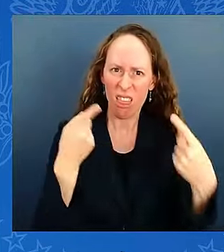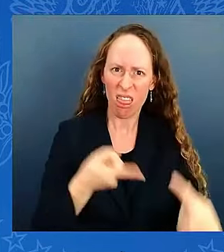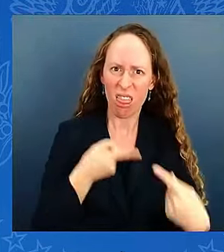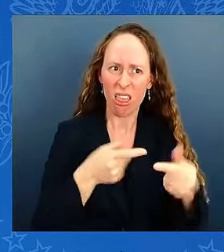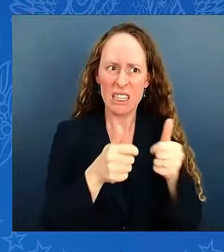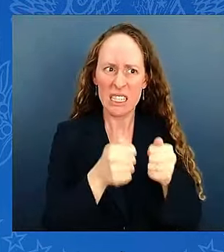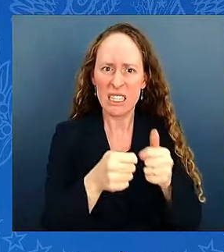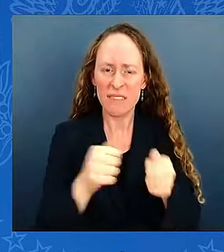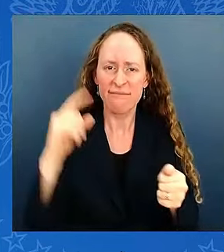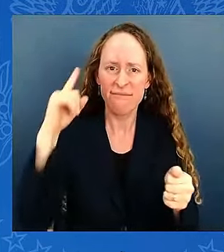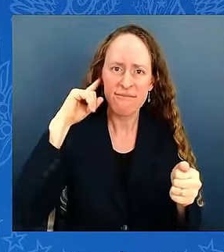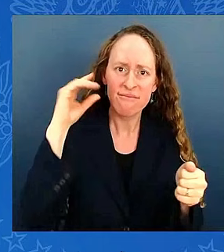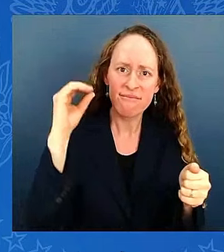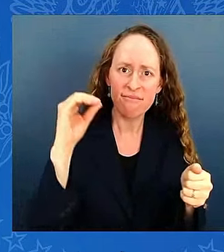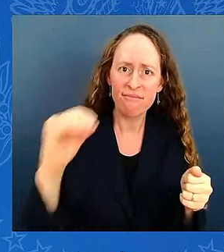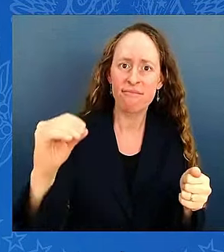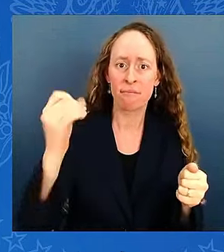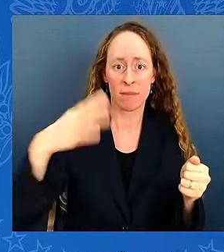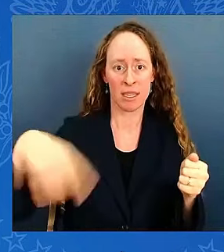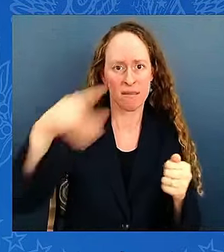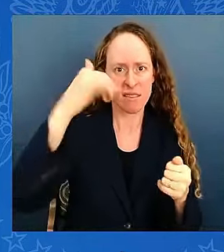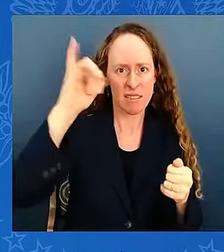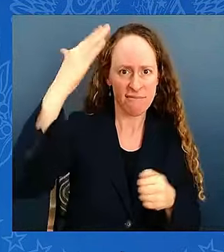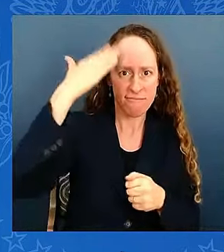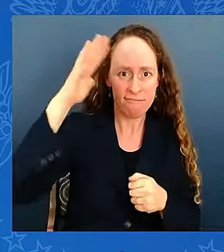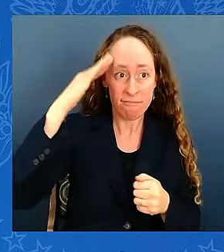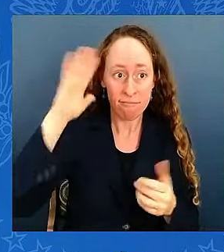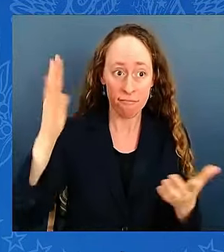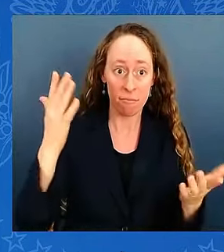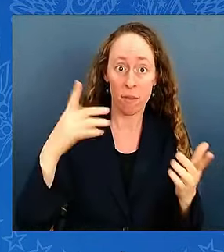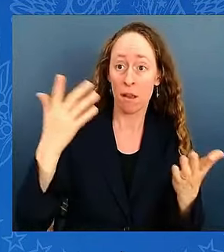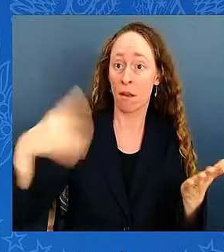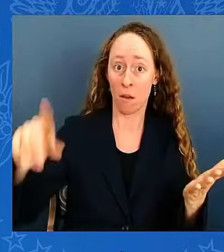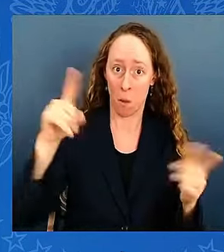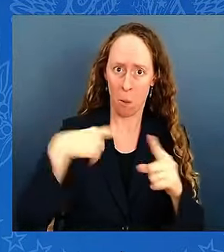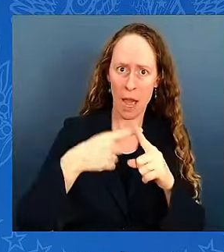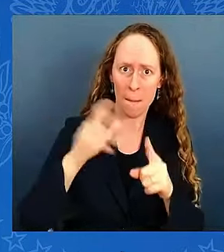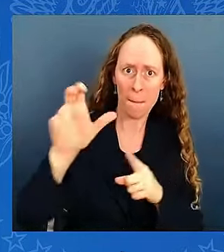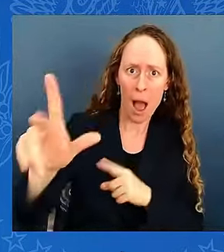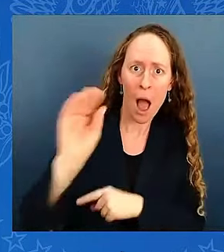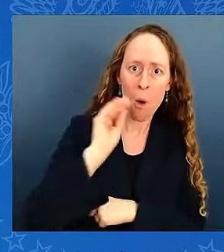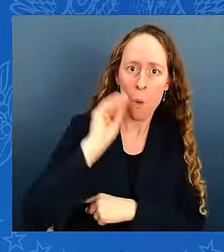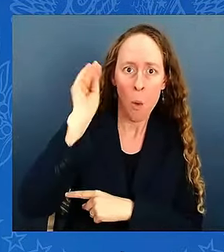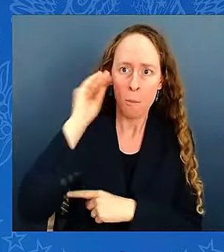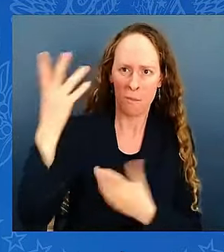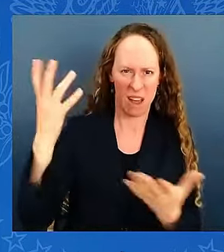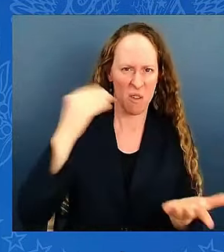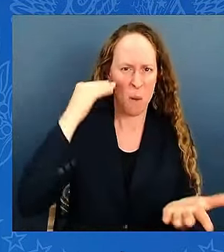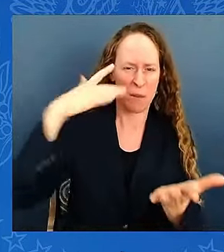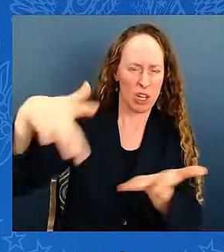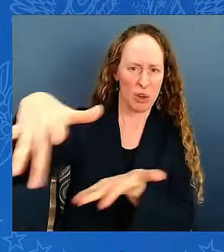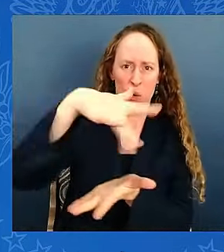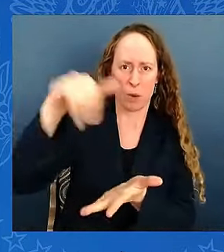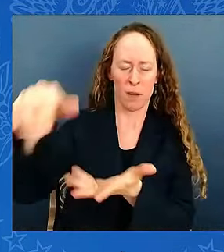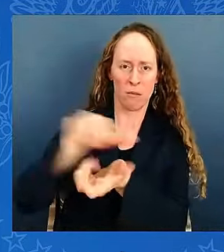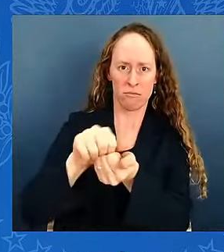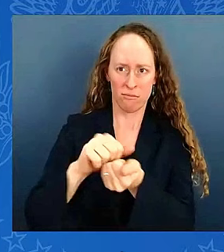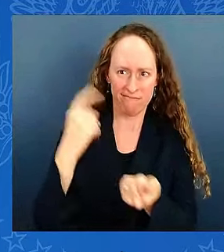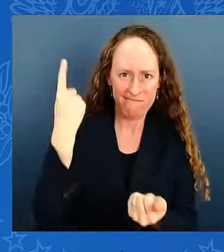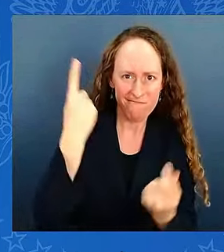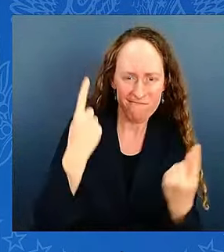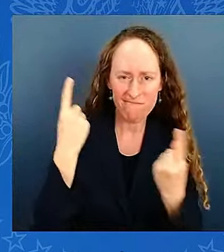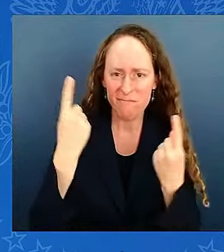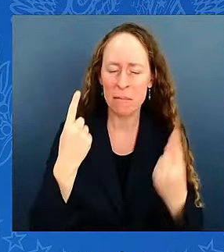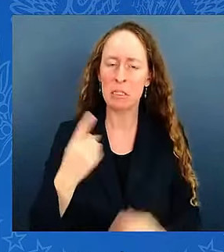when they'll be able to be returned to their home, if ever, if there's a home to return to. We're keeping them all in our prayers and all the lives